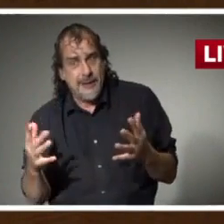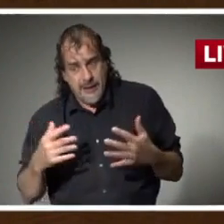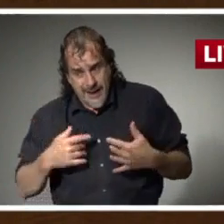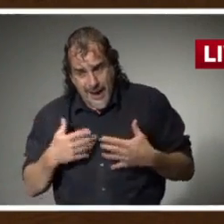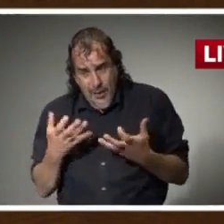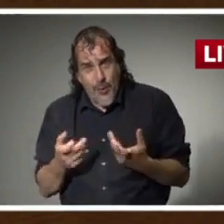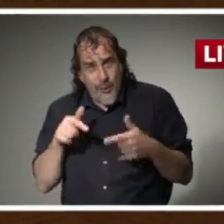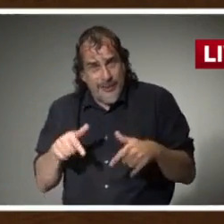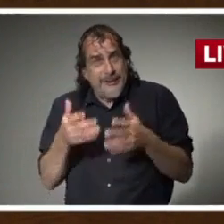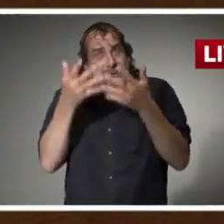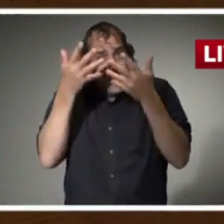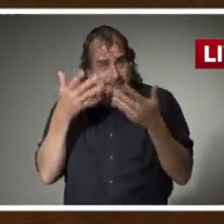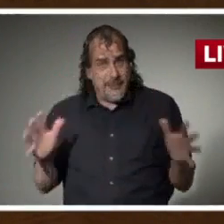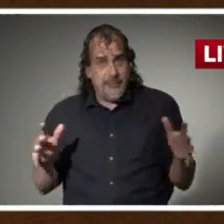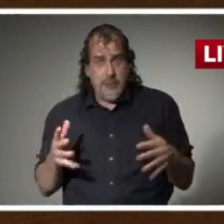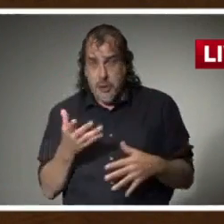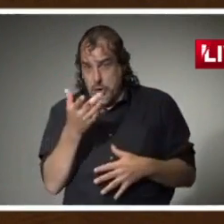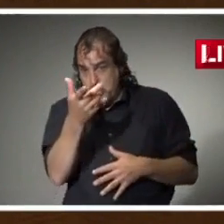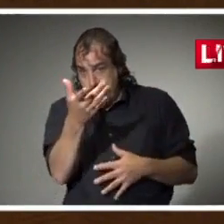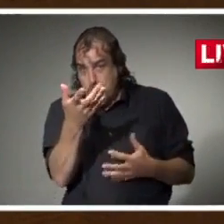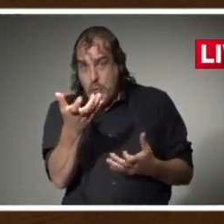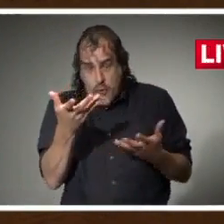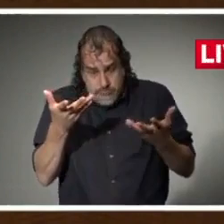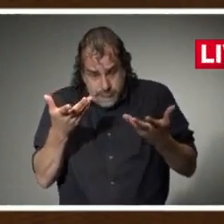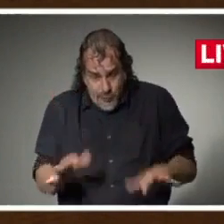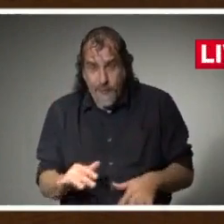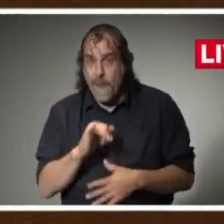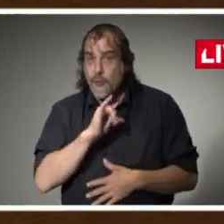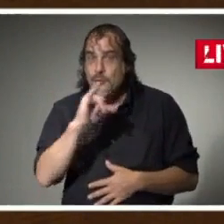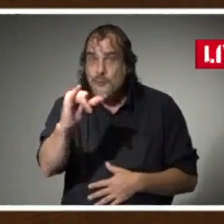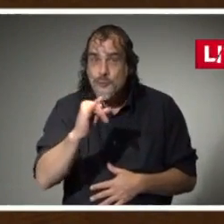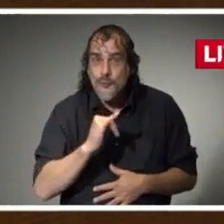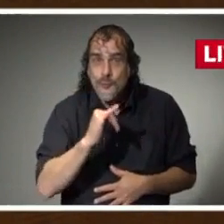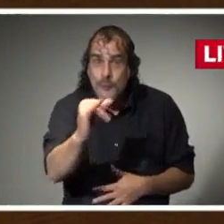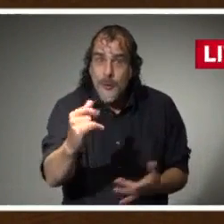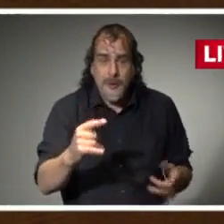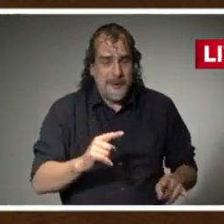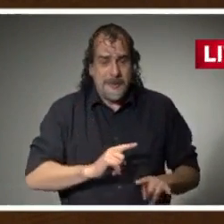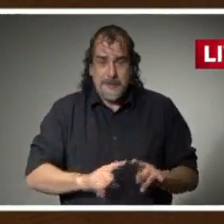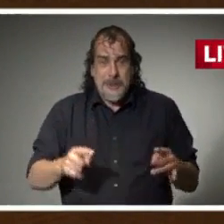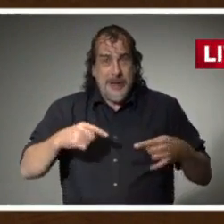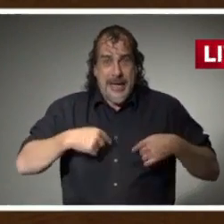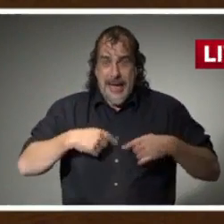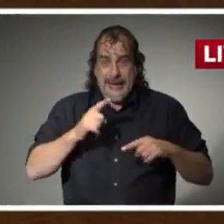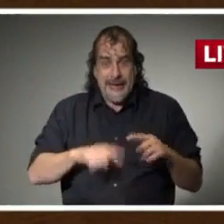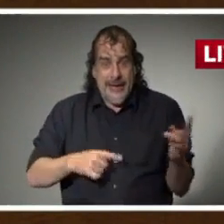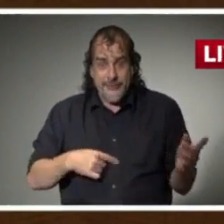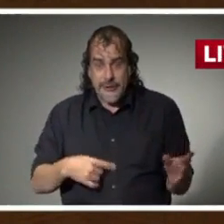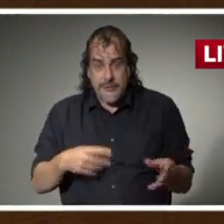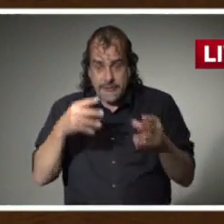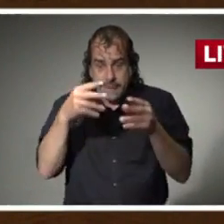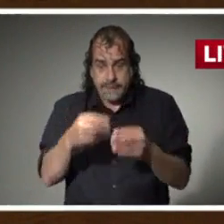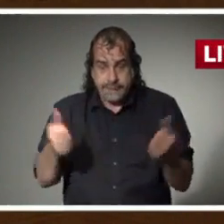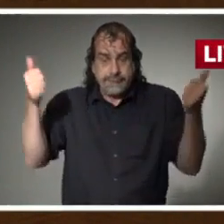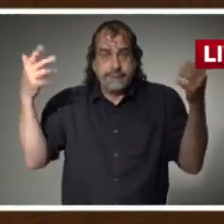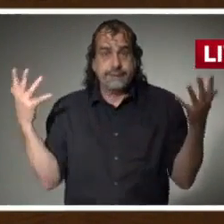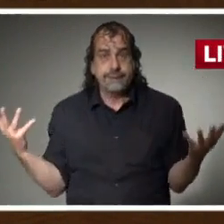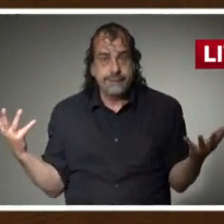over. I know that you want this to be over. But I can't just make it go away.